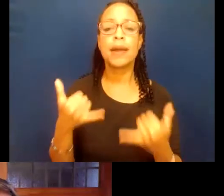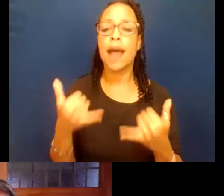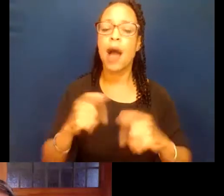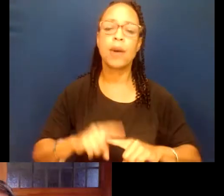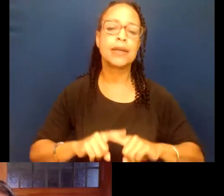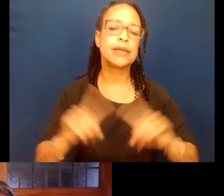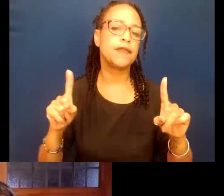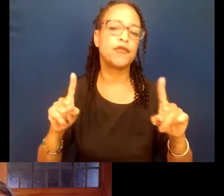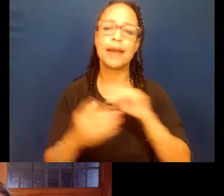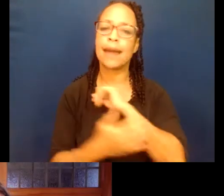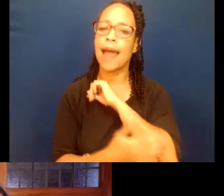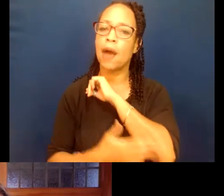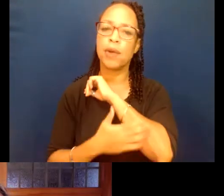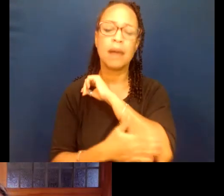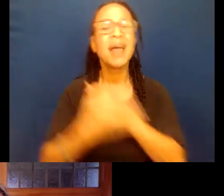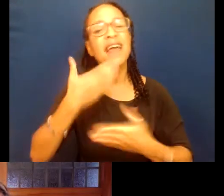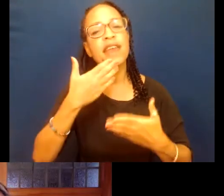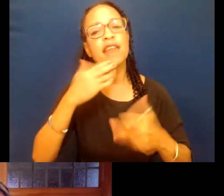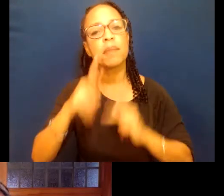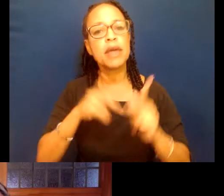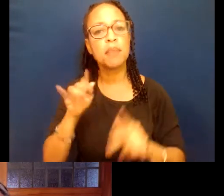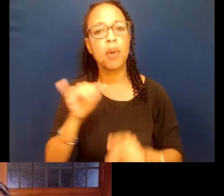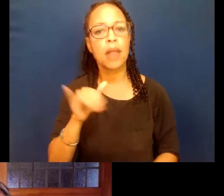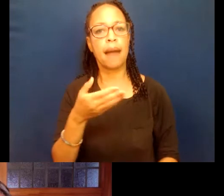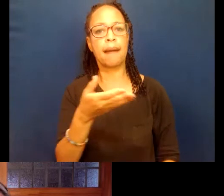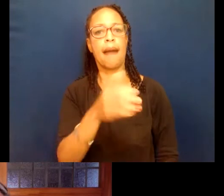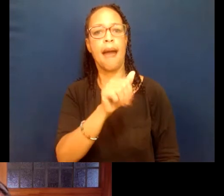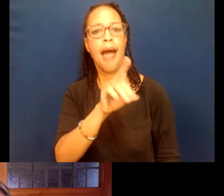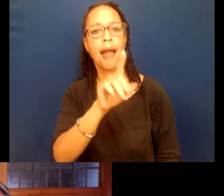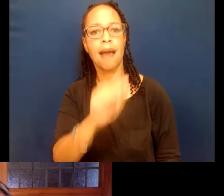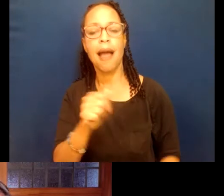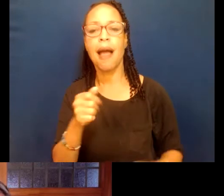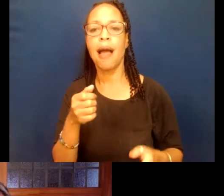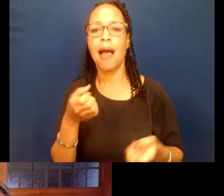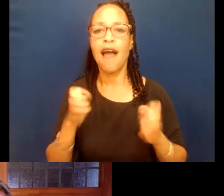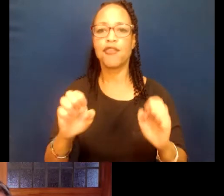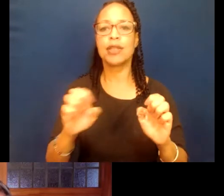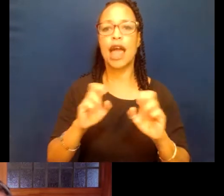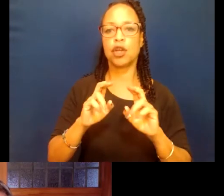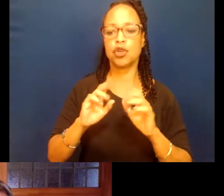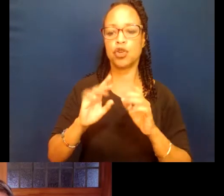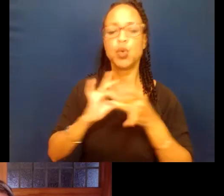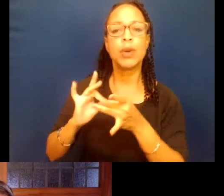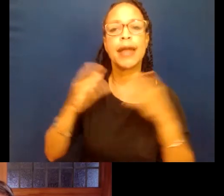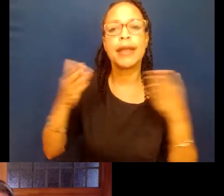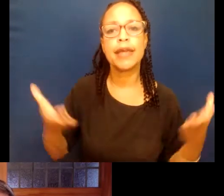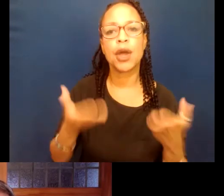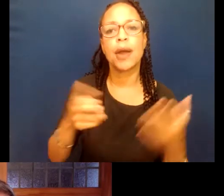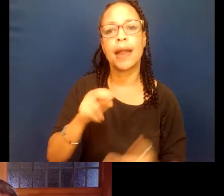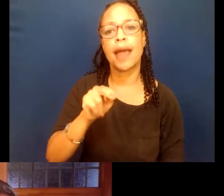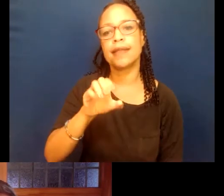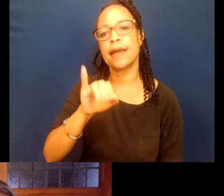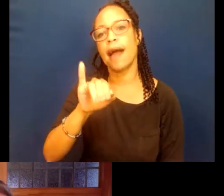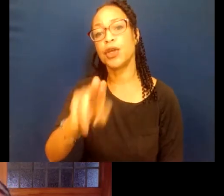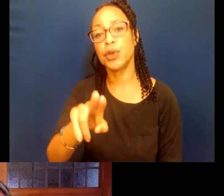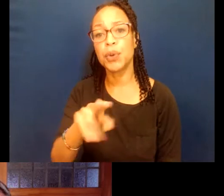different county. And that's thanks to people like Ada, thanks to, you know, efforts like Unite Here and SCIU and others